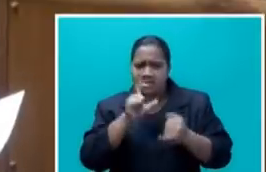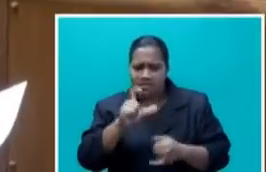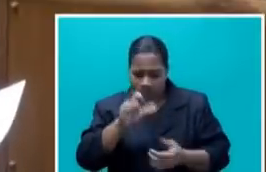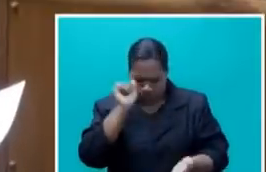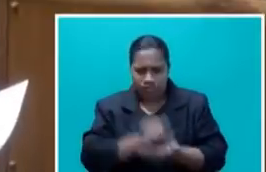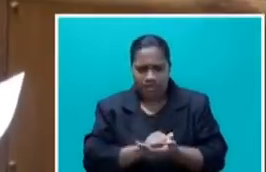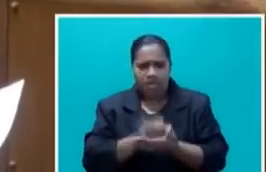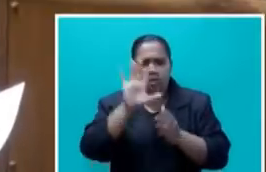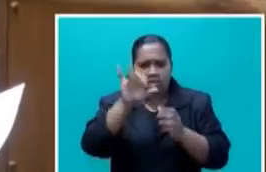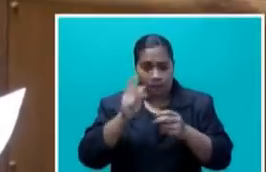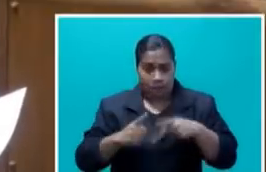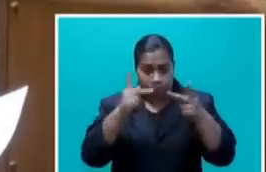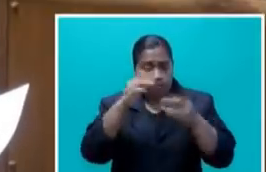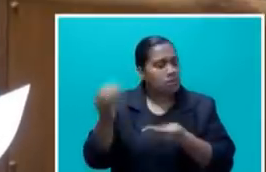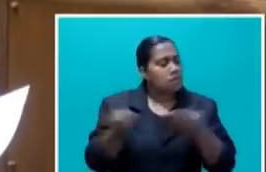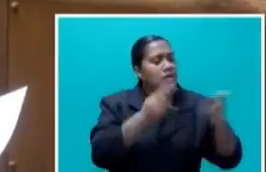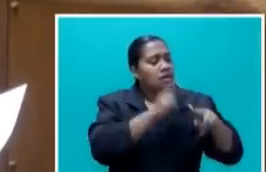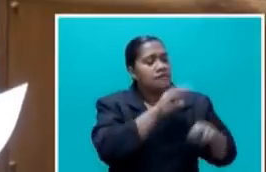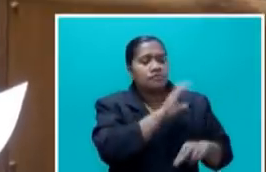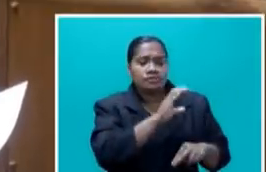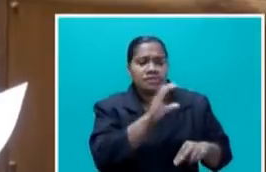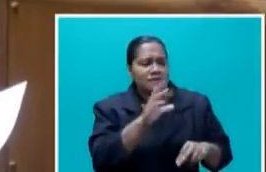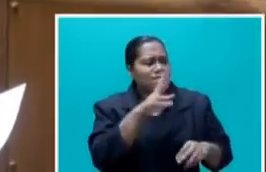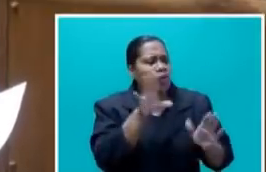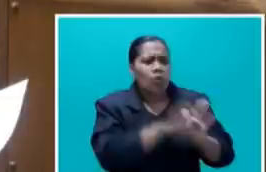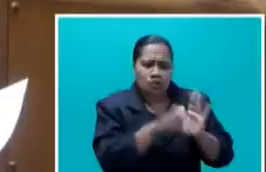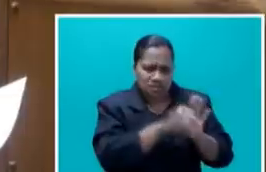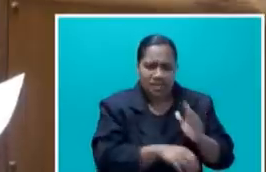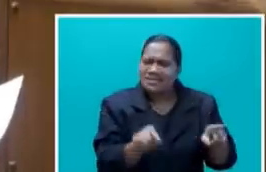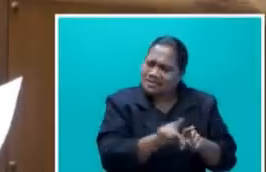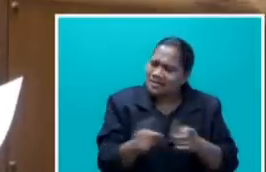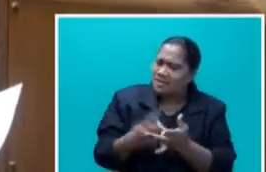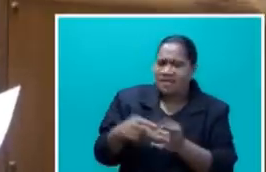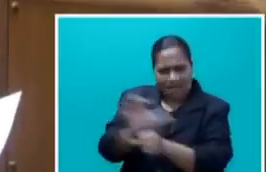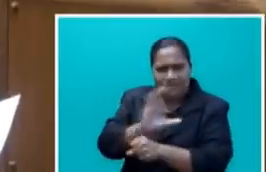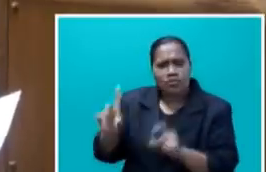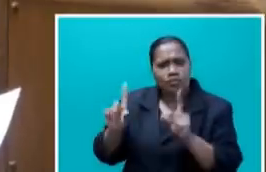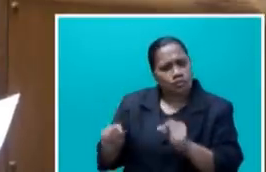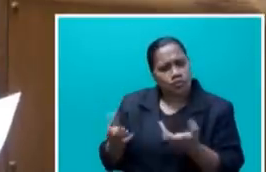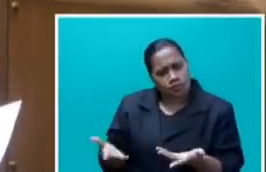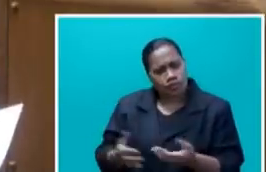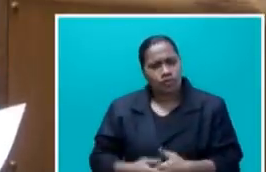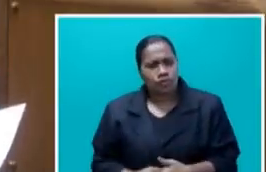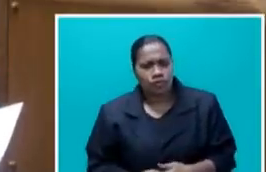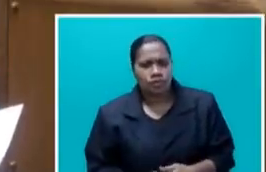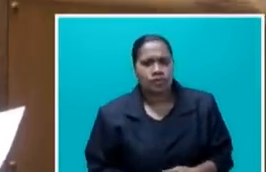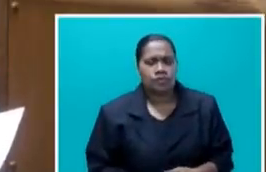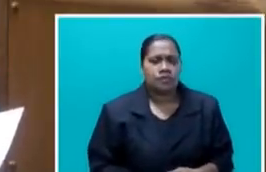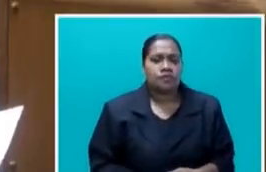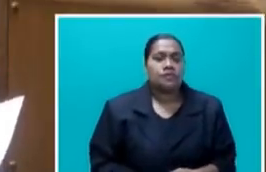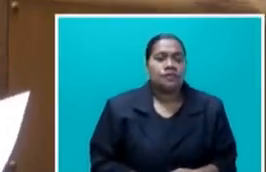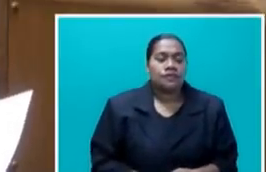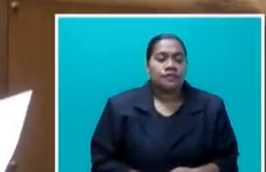FCCC for price review, like any other company would do so, whether it's a state-owned company or private-owned entity.